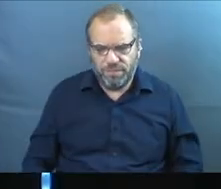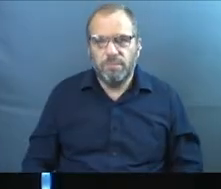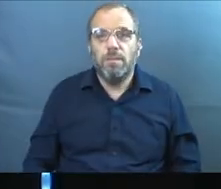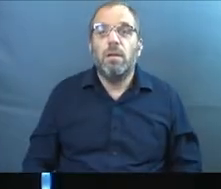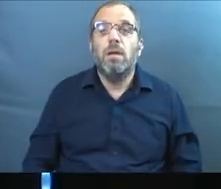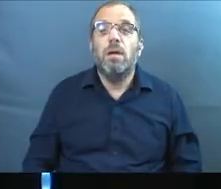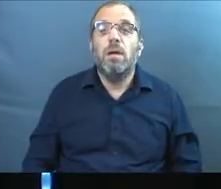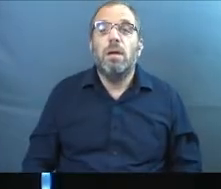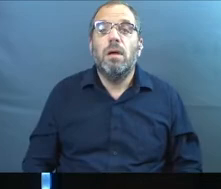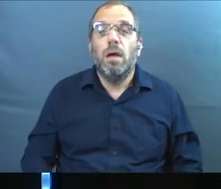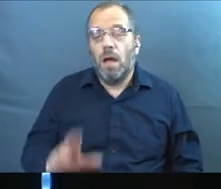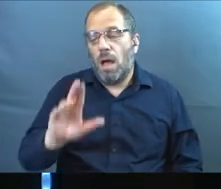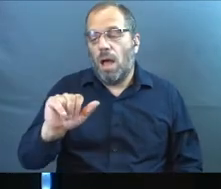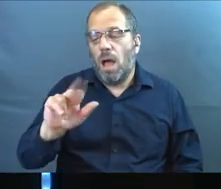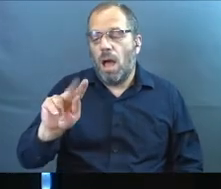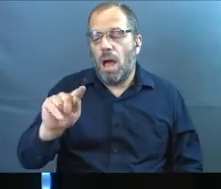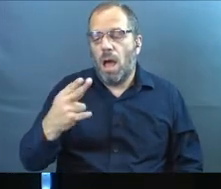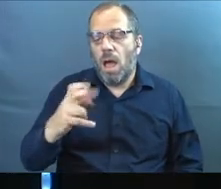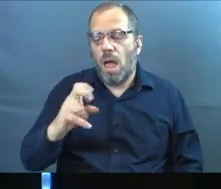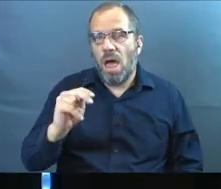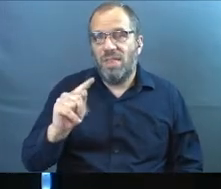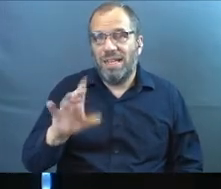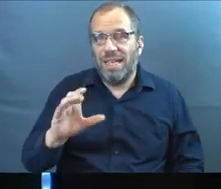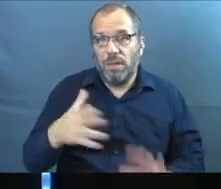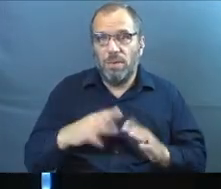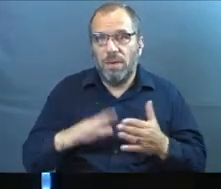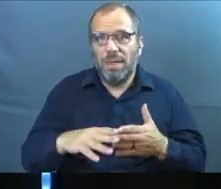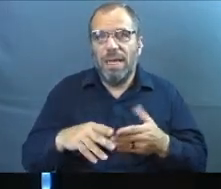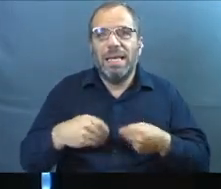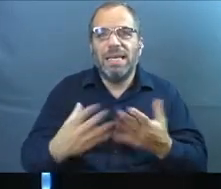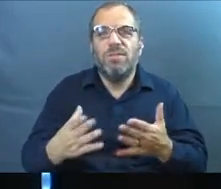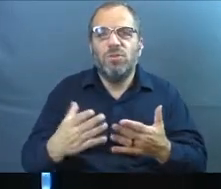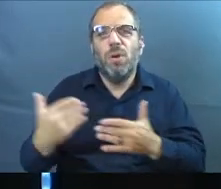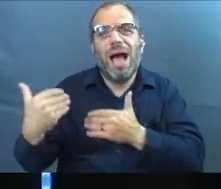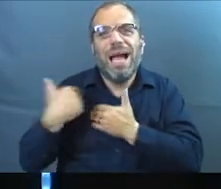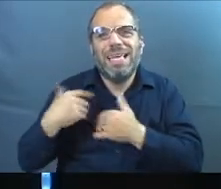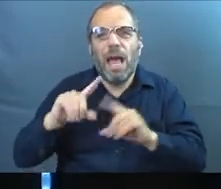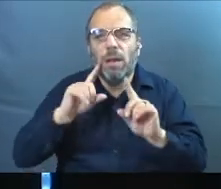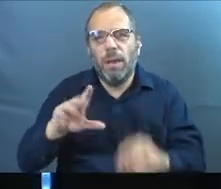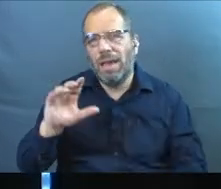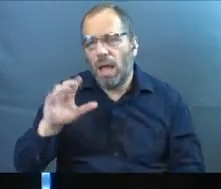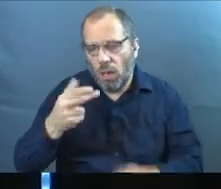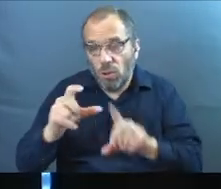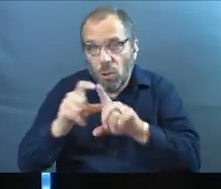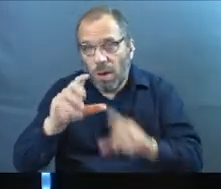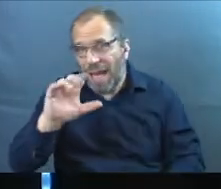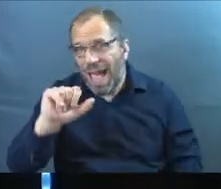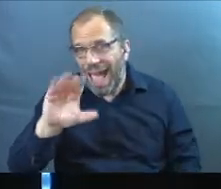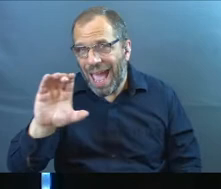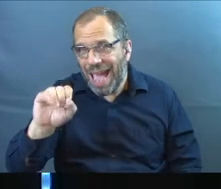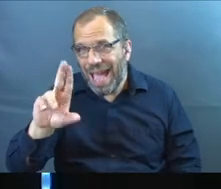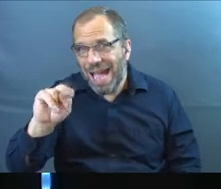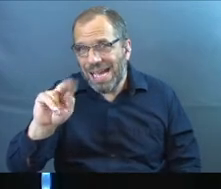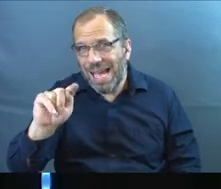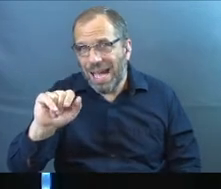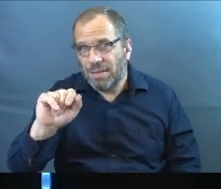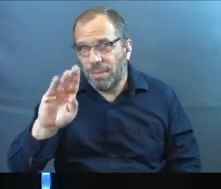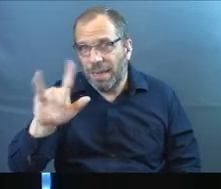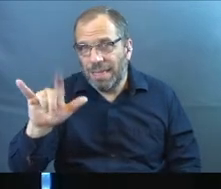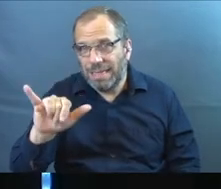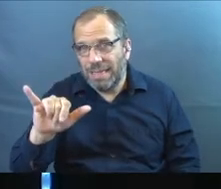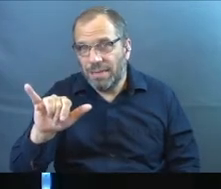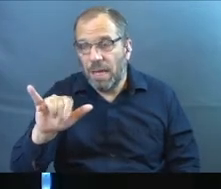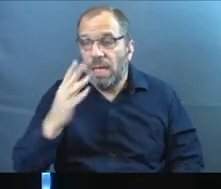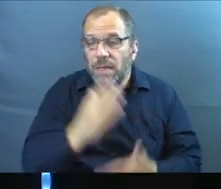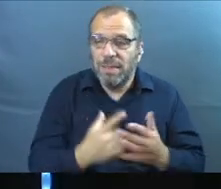Second point, authentic community brings accountability. We need people in our lives who can come up and go, you are the